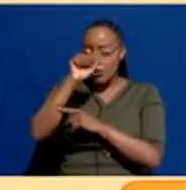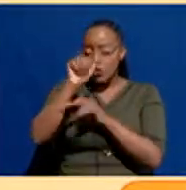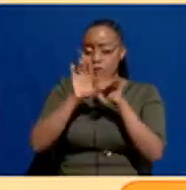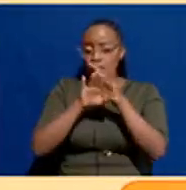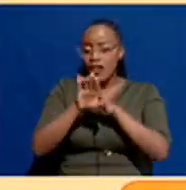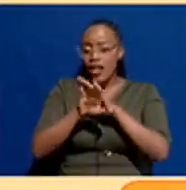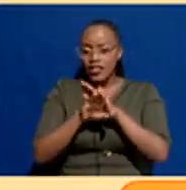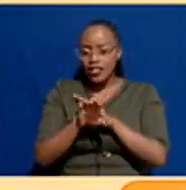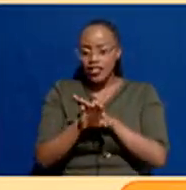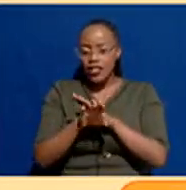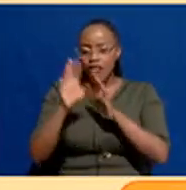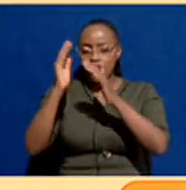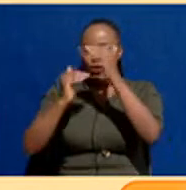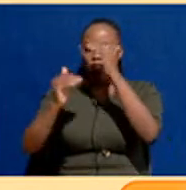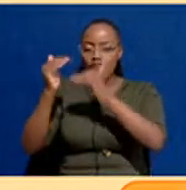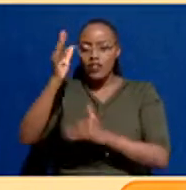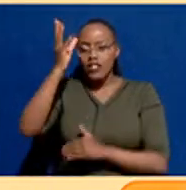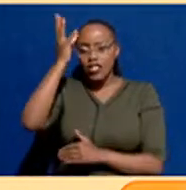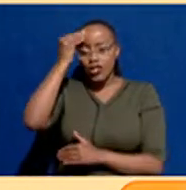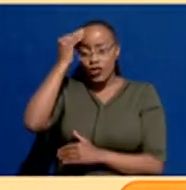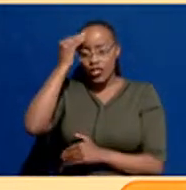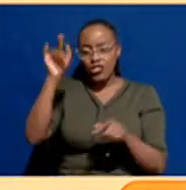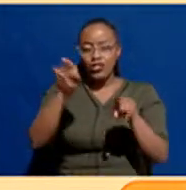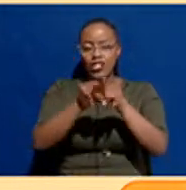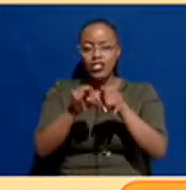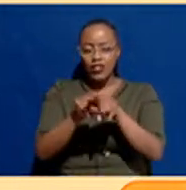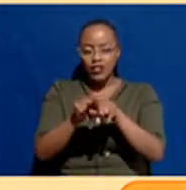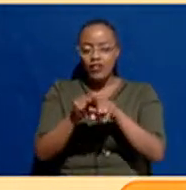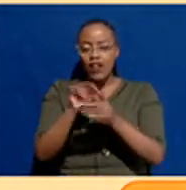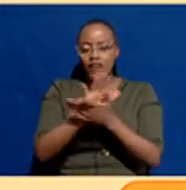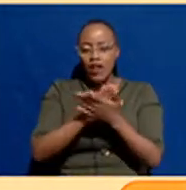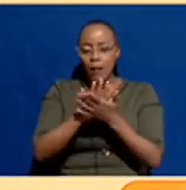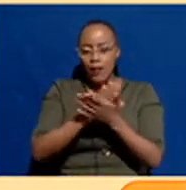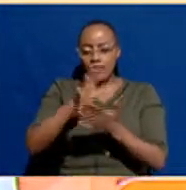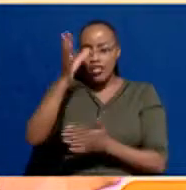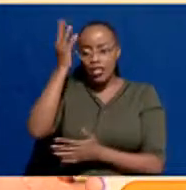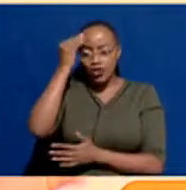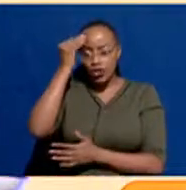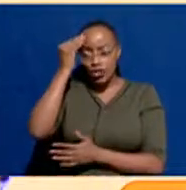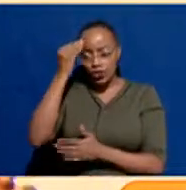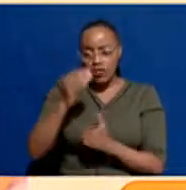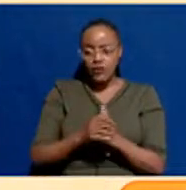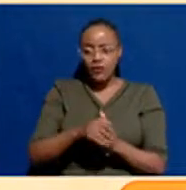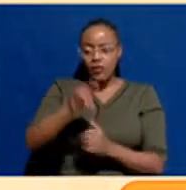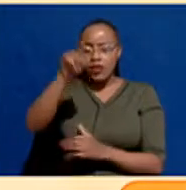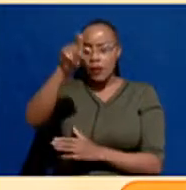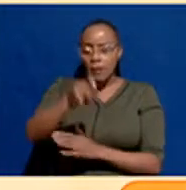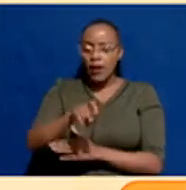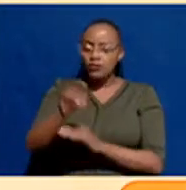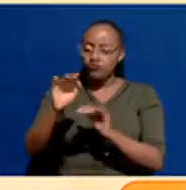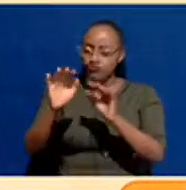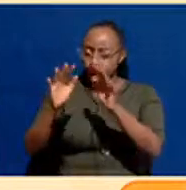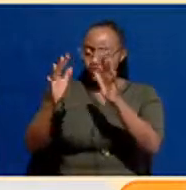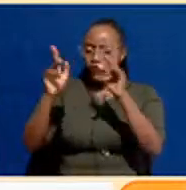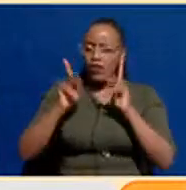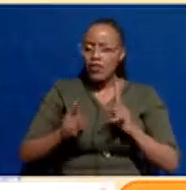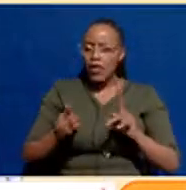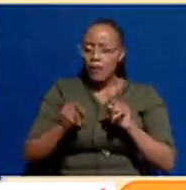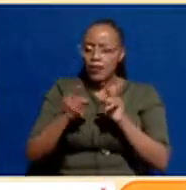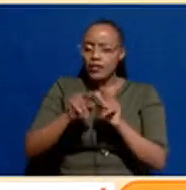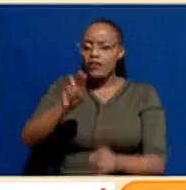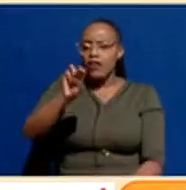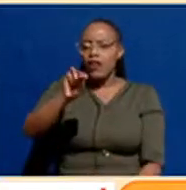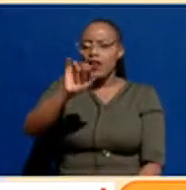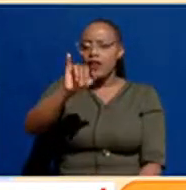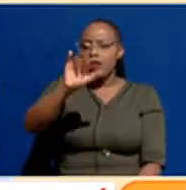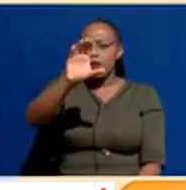university education and even basic education. We must pay tribute to people like Mishere